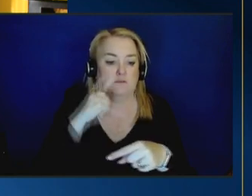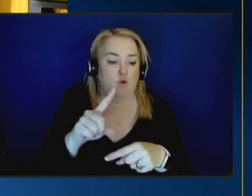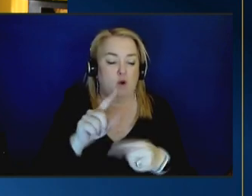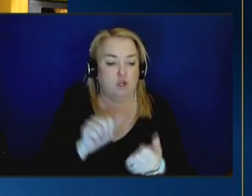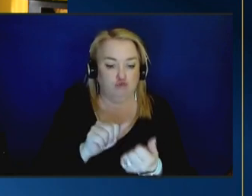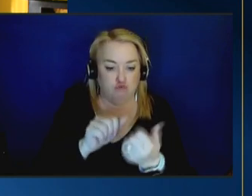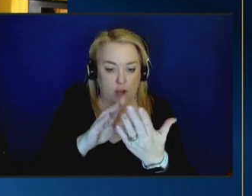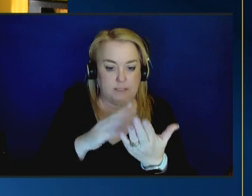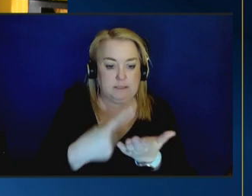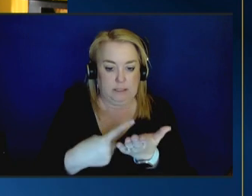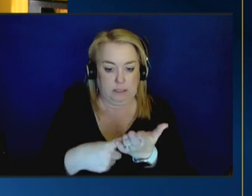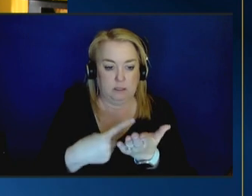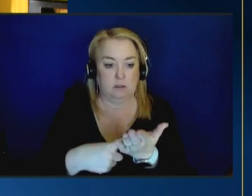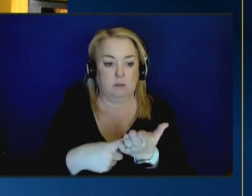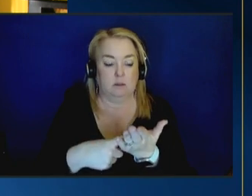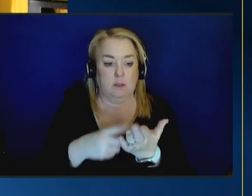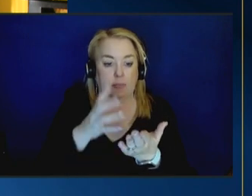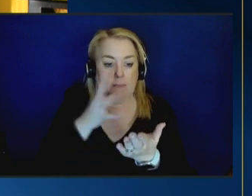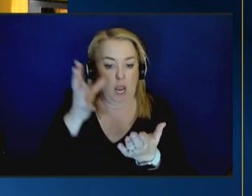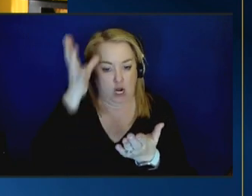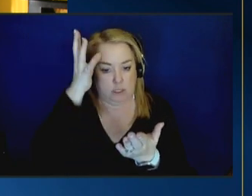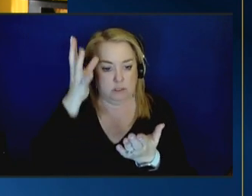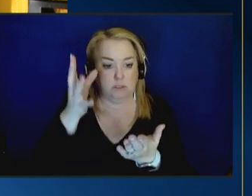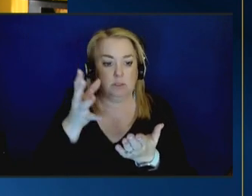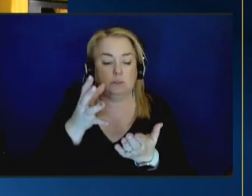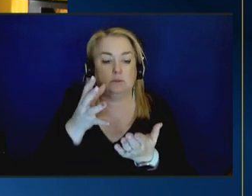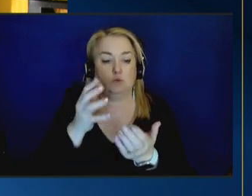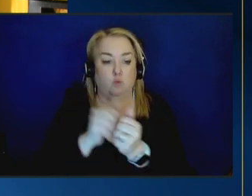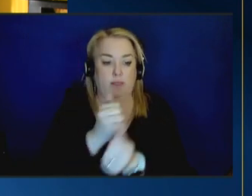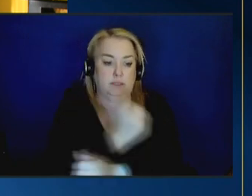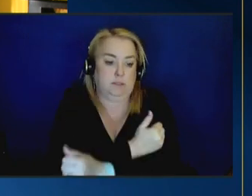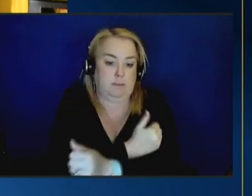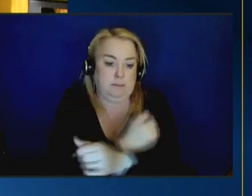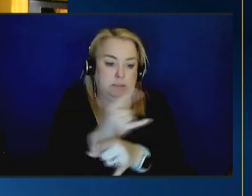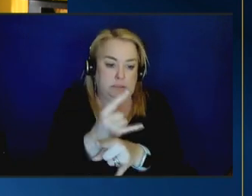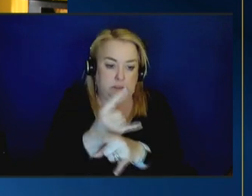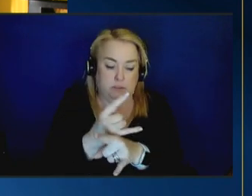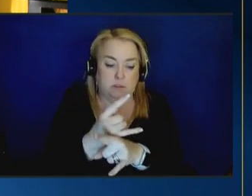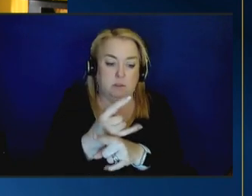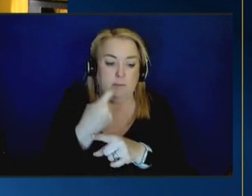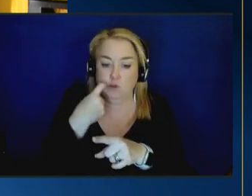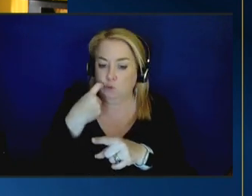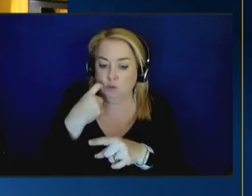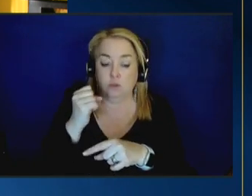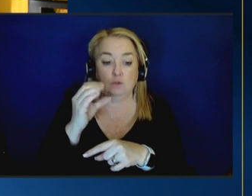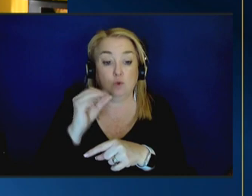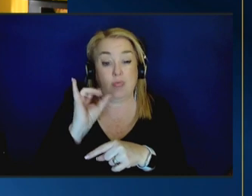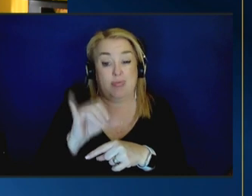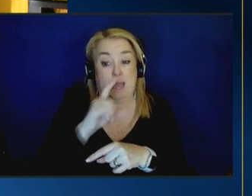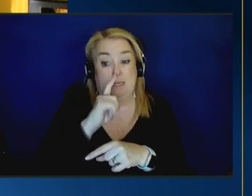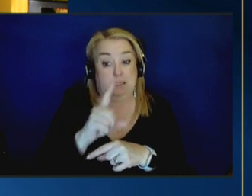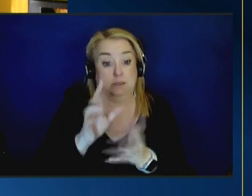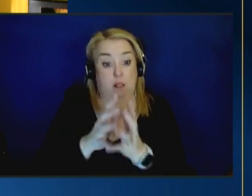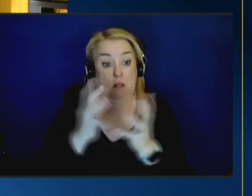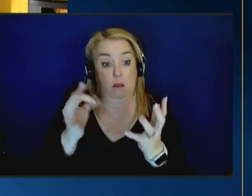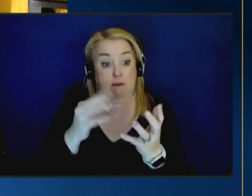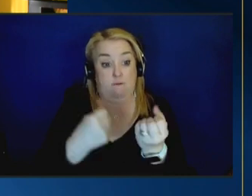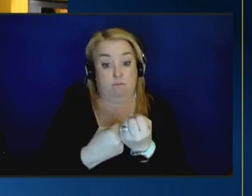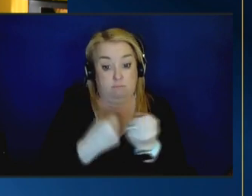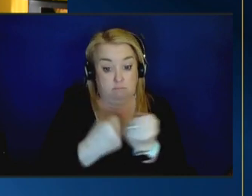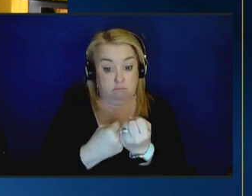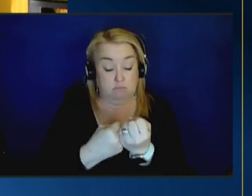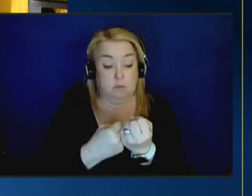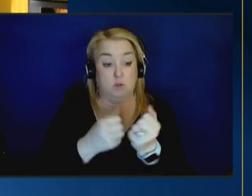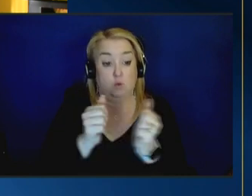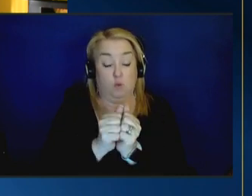abusing parents right and so there is a good deal of science backing the work that samsa does around this population